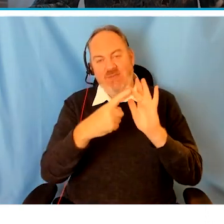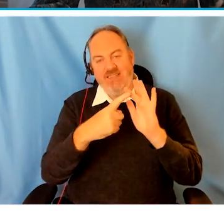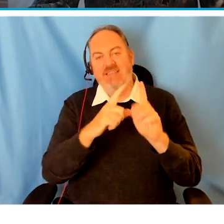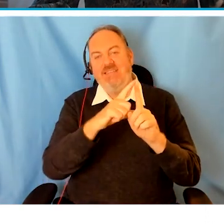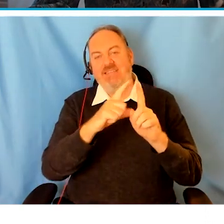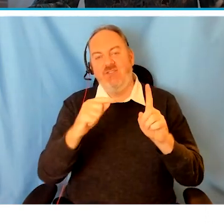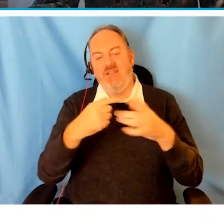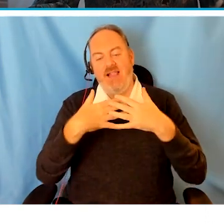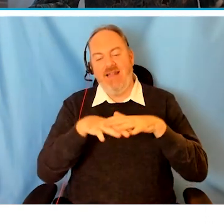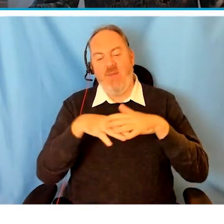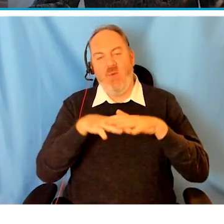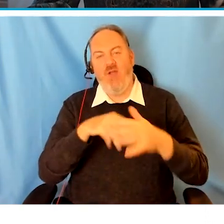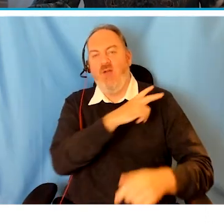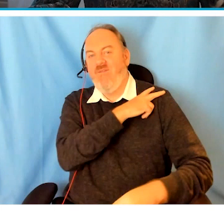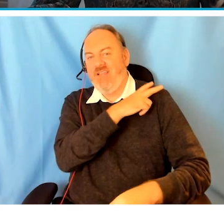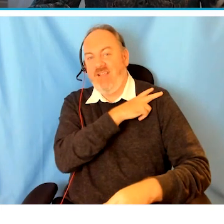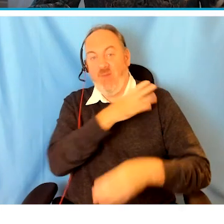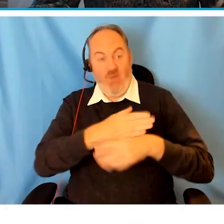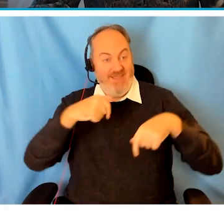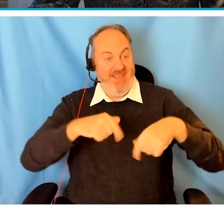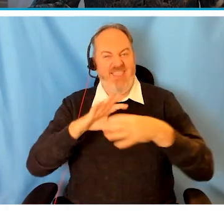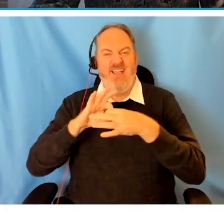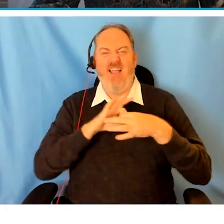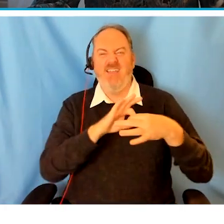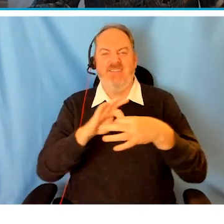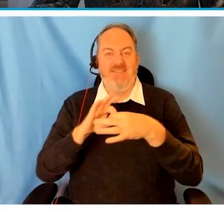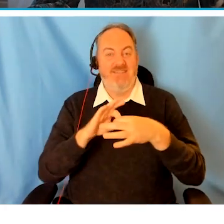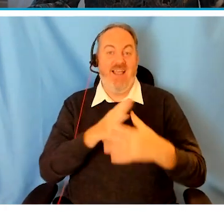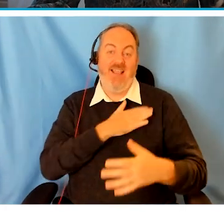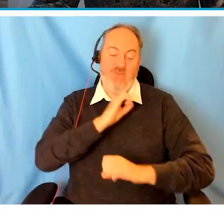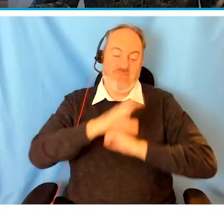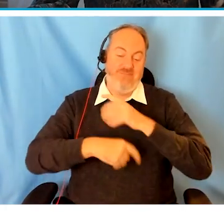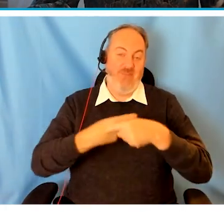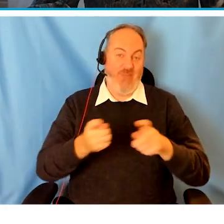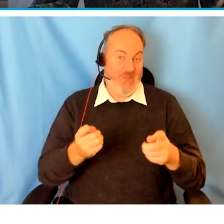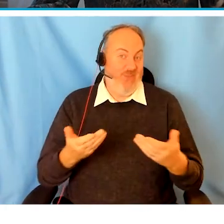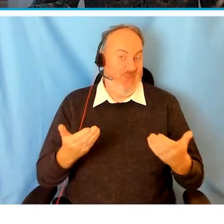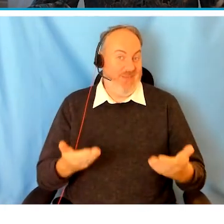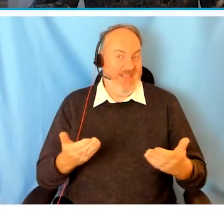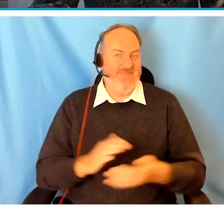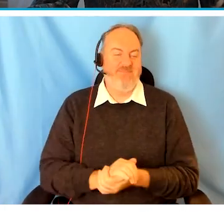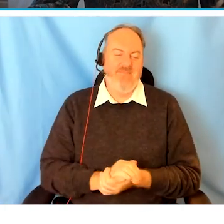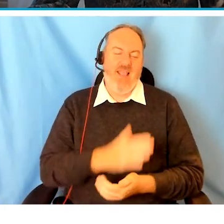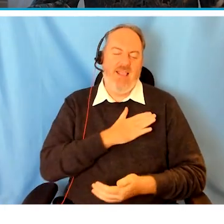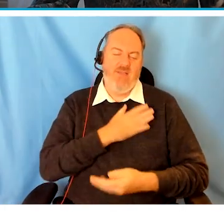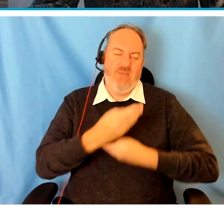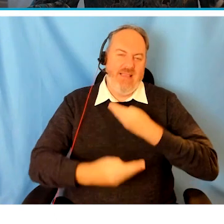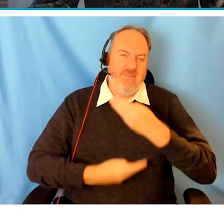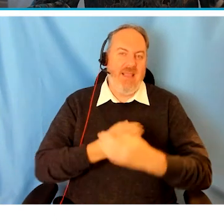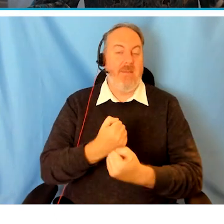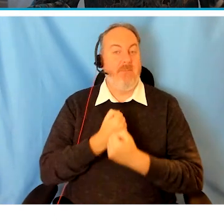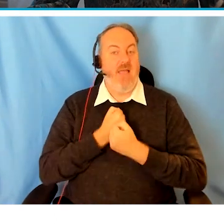Officer at the Alliance and I wanted to share some thoughts with you today. I wanted to describe some of my